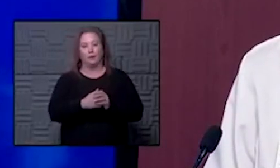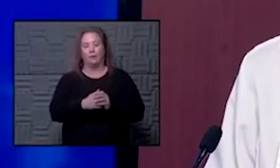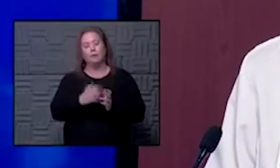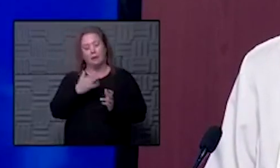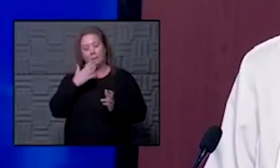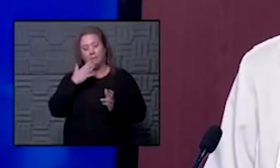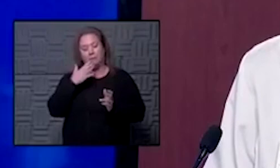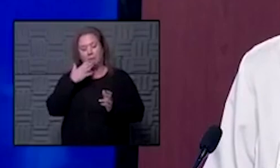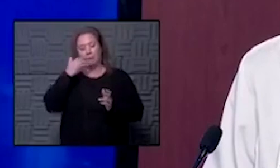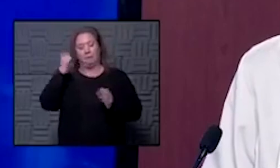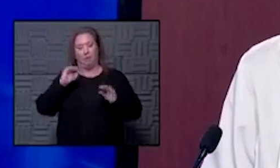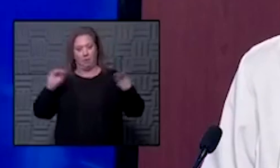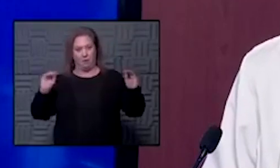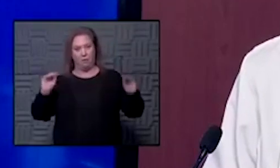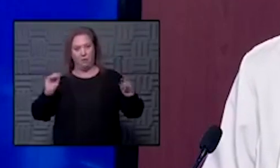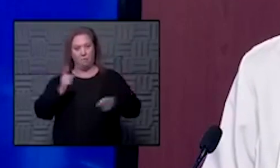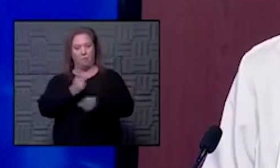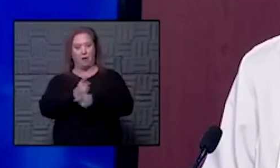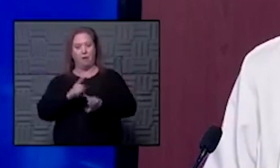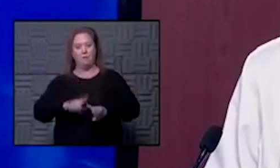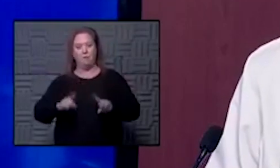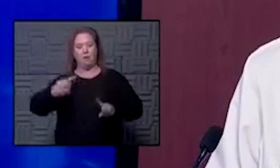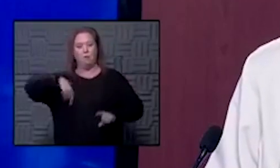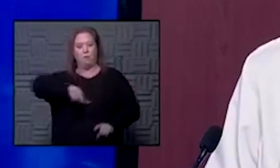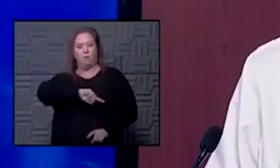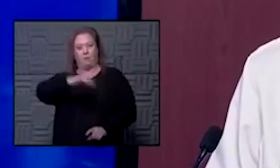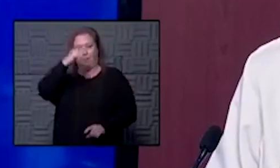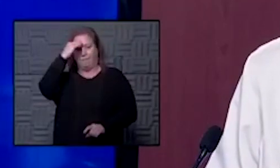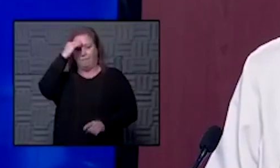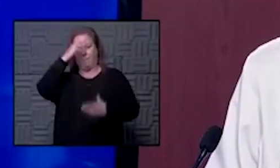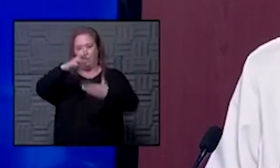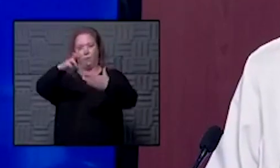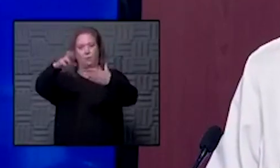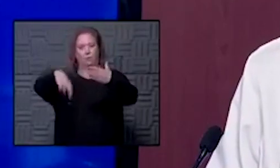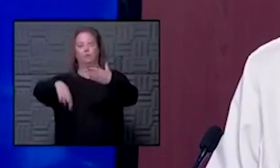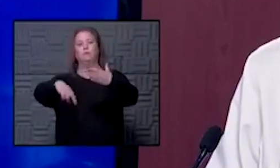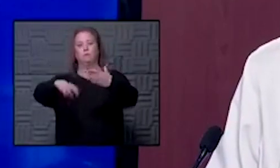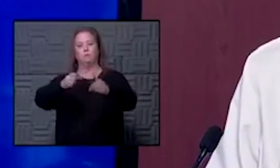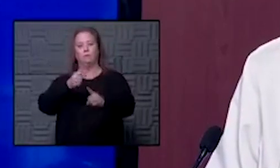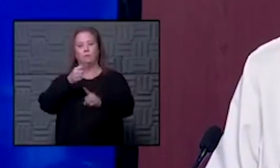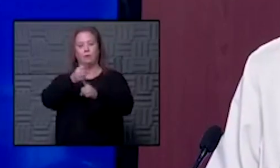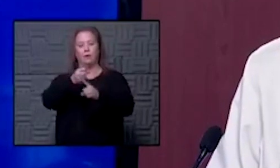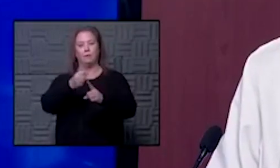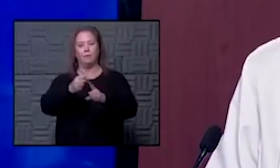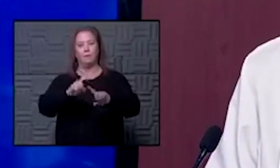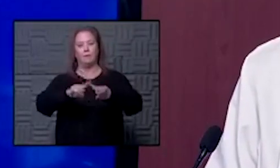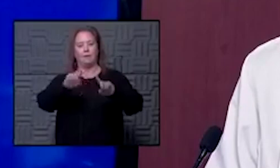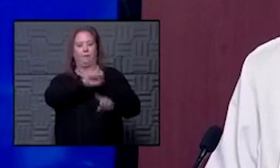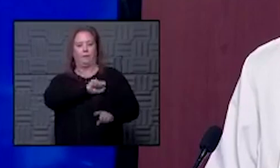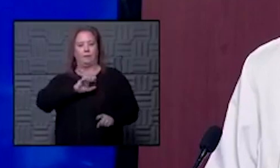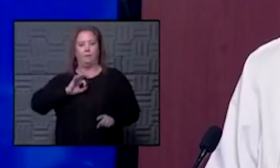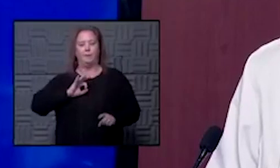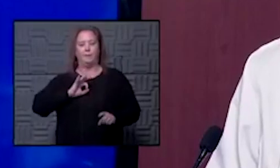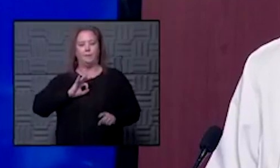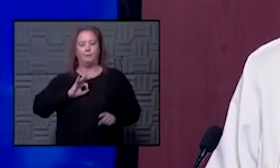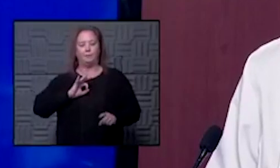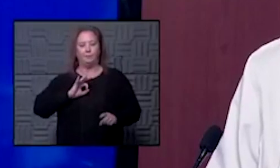while that is definitely better than not having access to care if you need it we know that outcomes were impacted by different staffing ratios